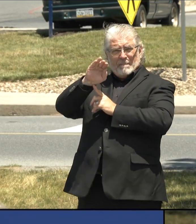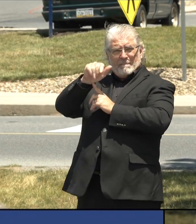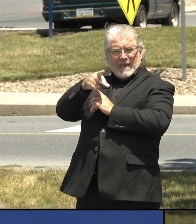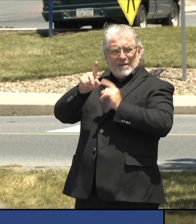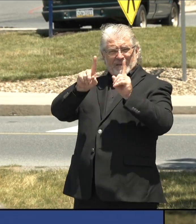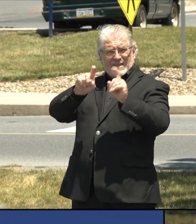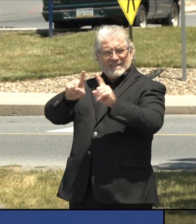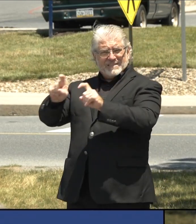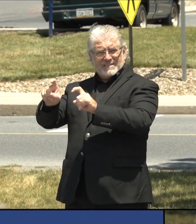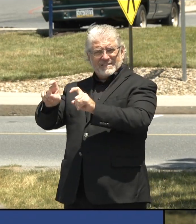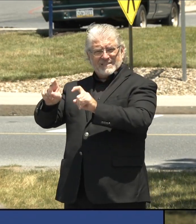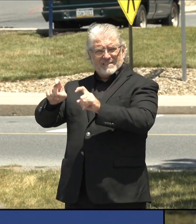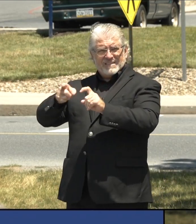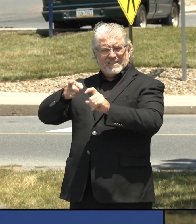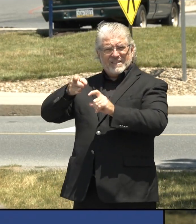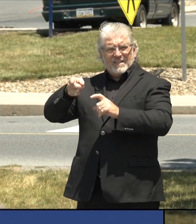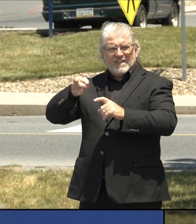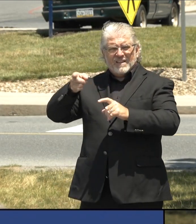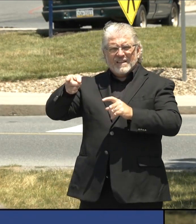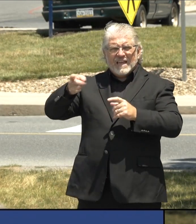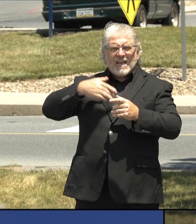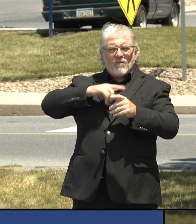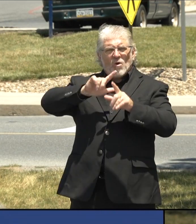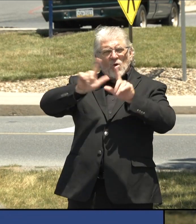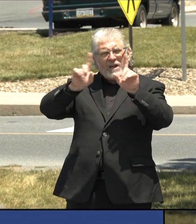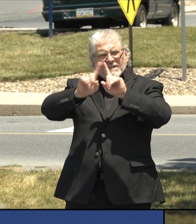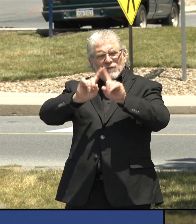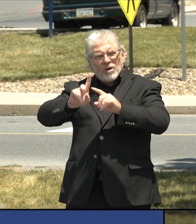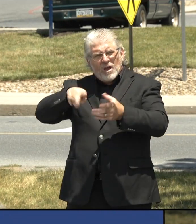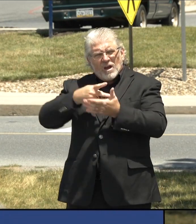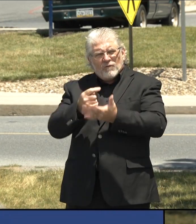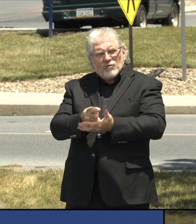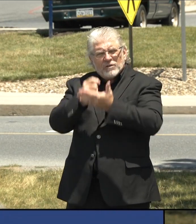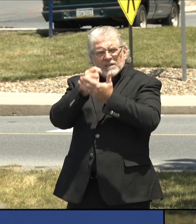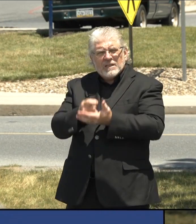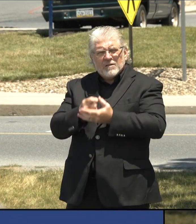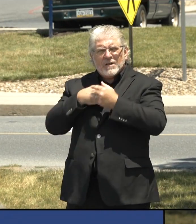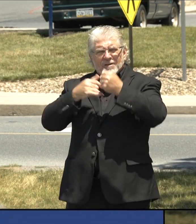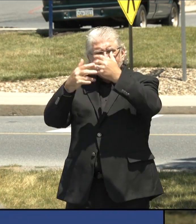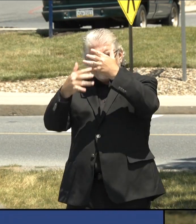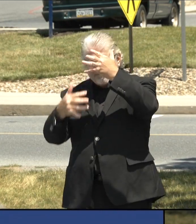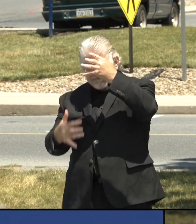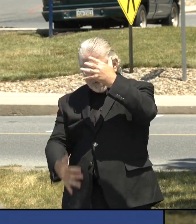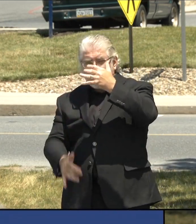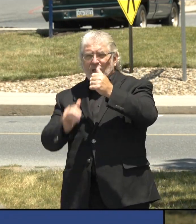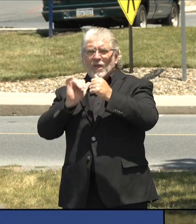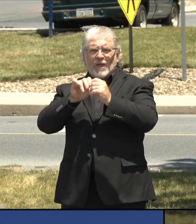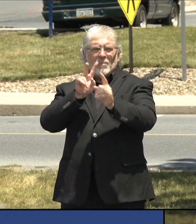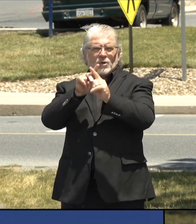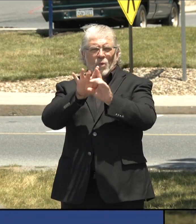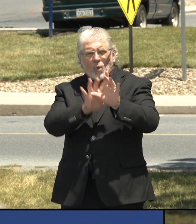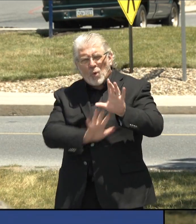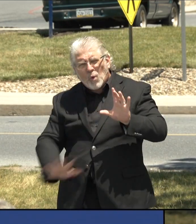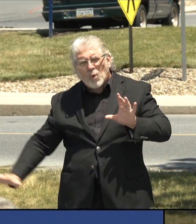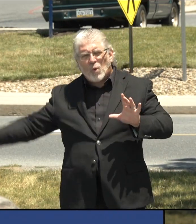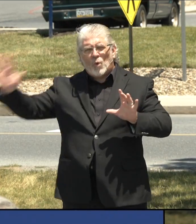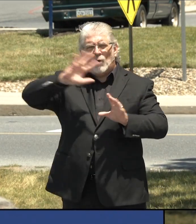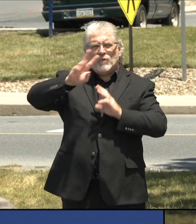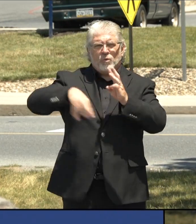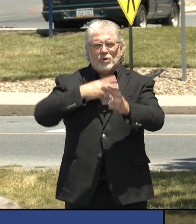and is already testing many different treatment combinations across the world. This trial has 1,600 different combinations,